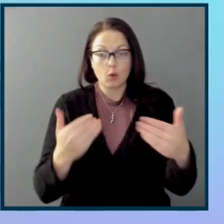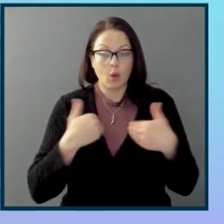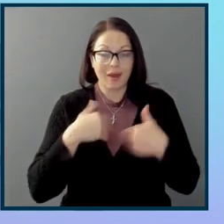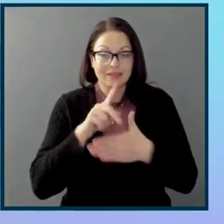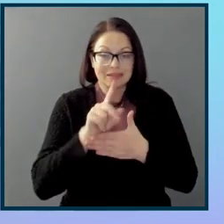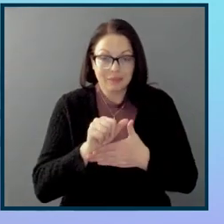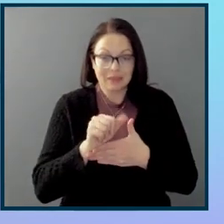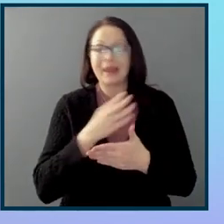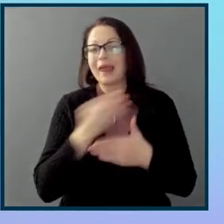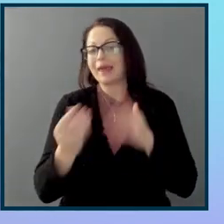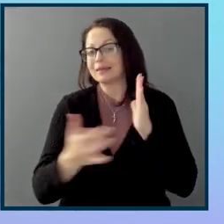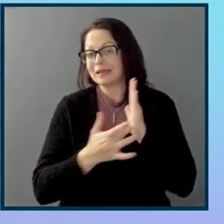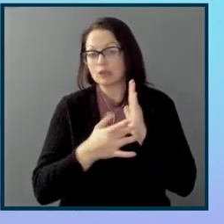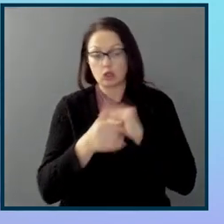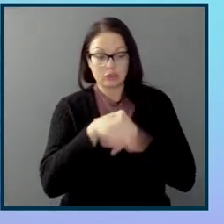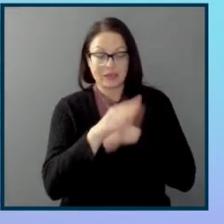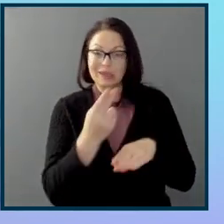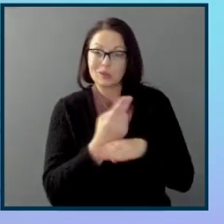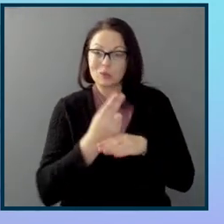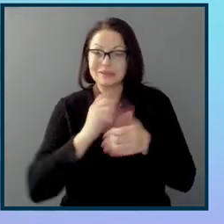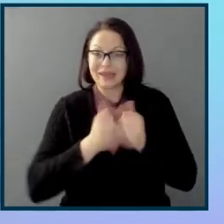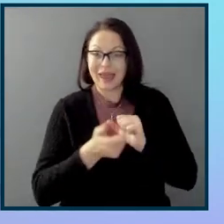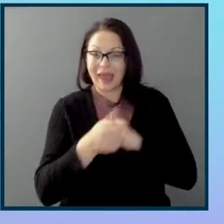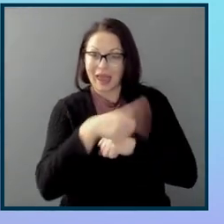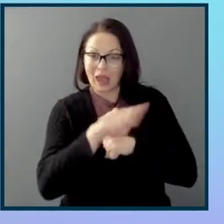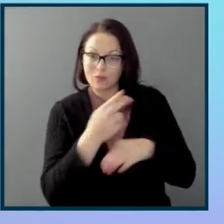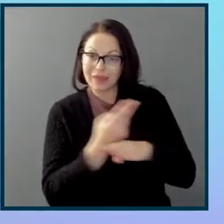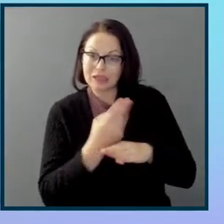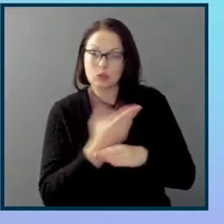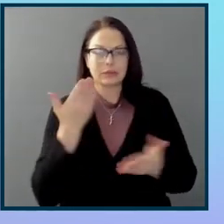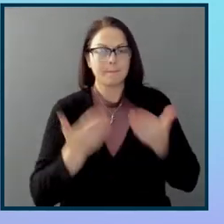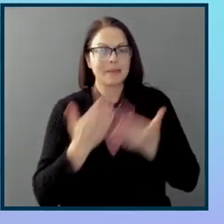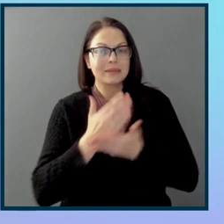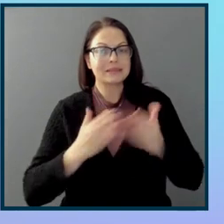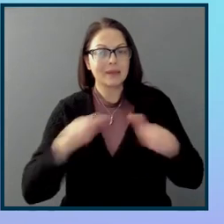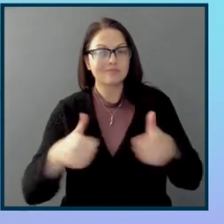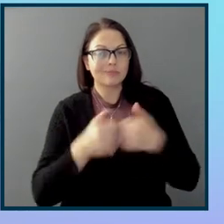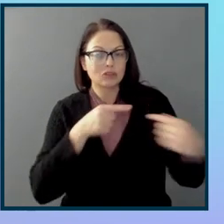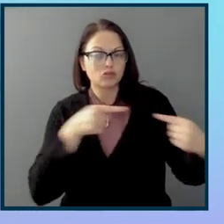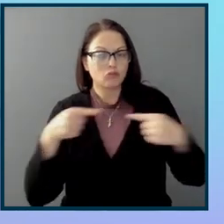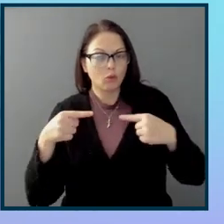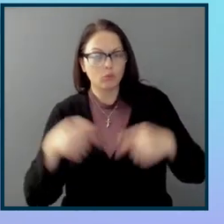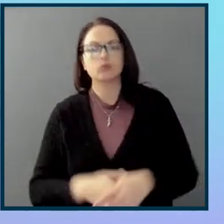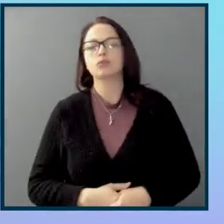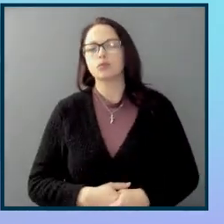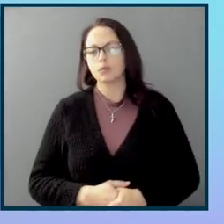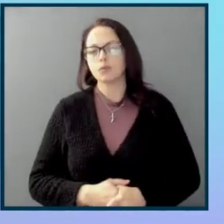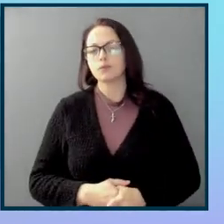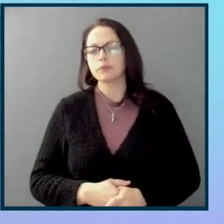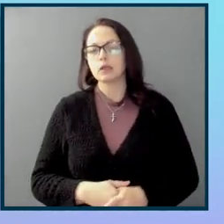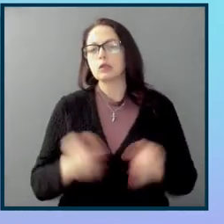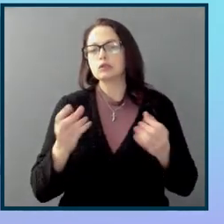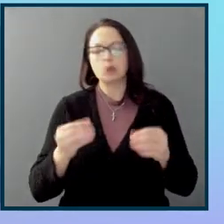existive technologies they use and how they use those and the struggles that they might have. So really fostering that